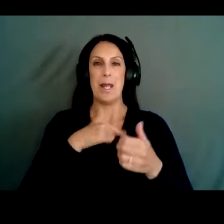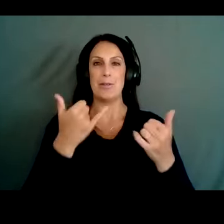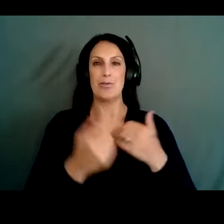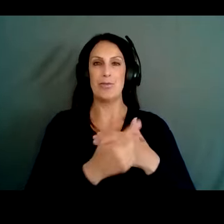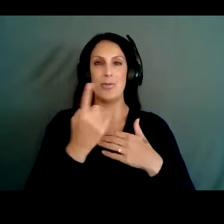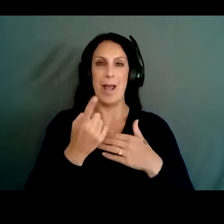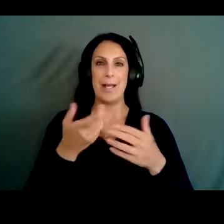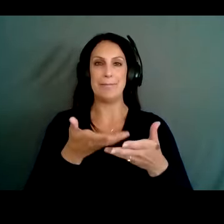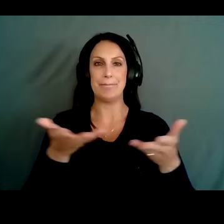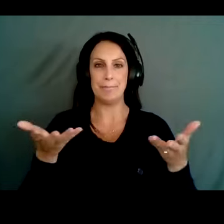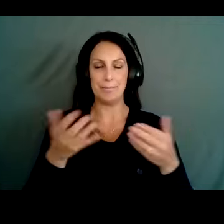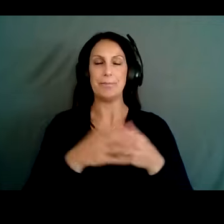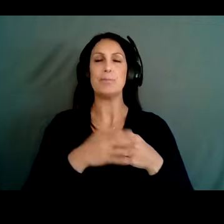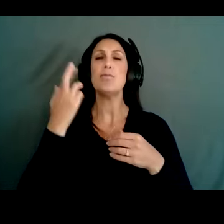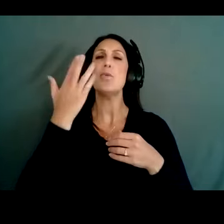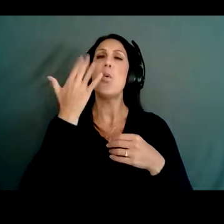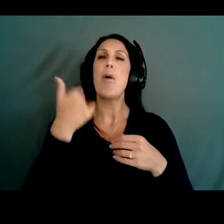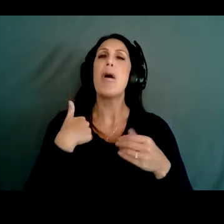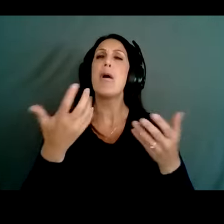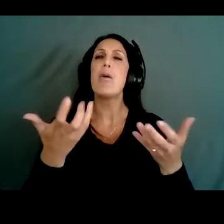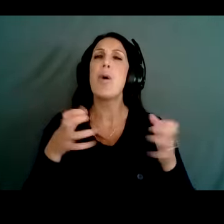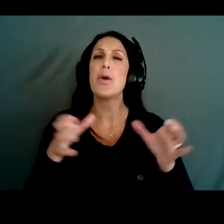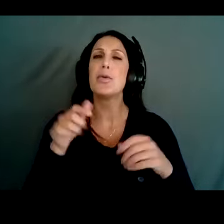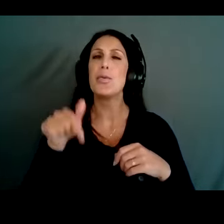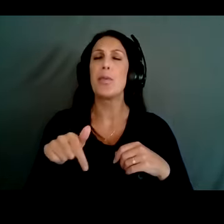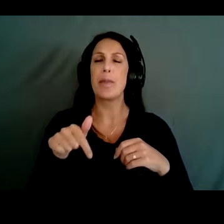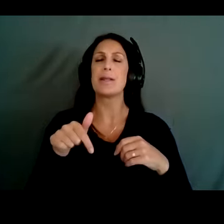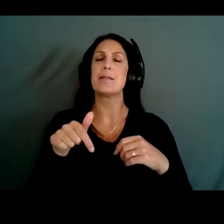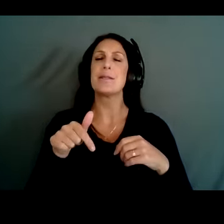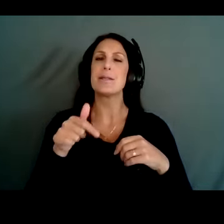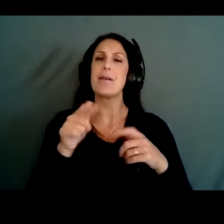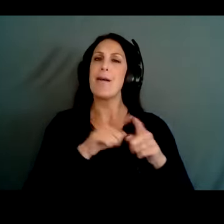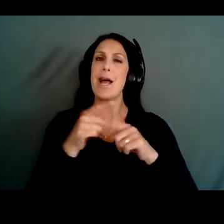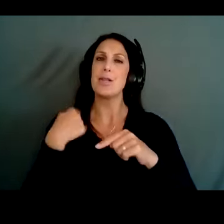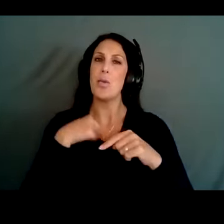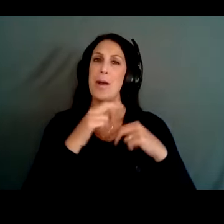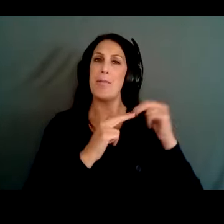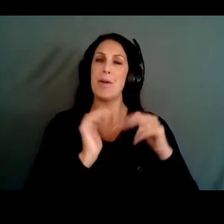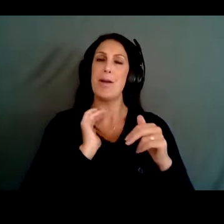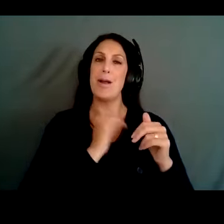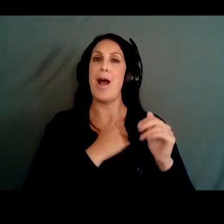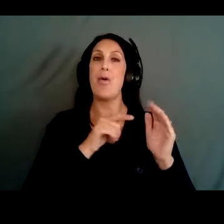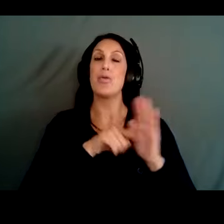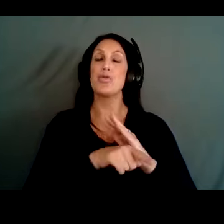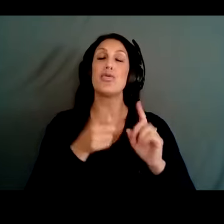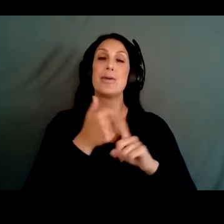And so the reason why I wanted to do this and give everybody a chance to see who's in the room as we're building this suicide prevention coalition,